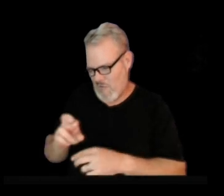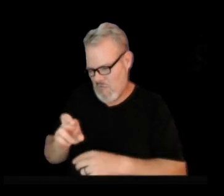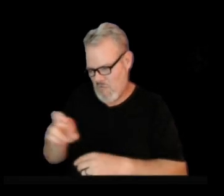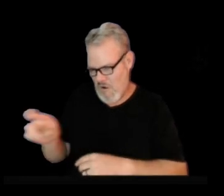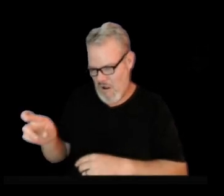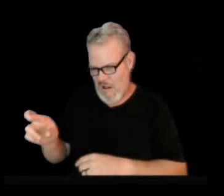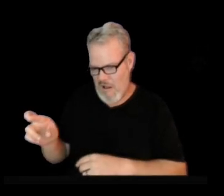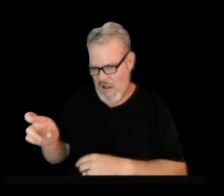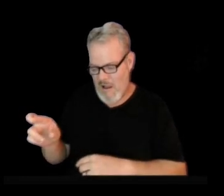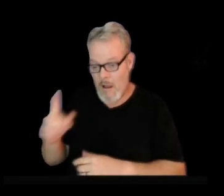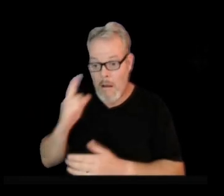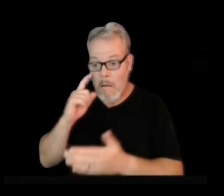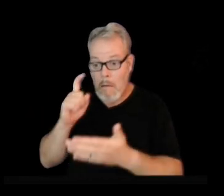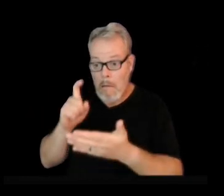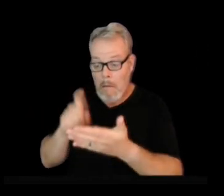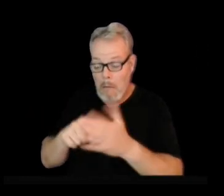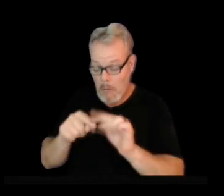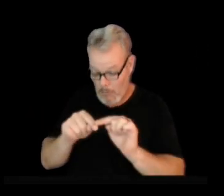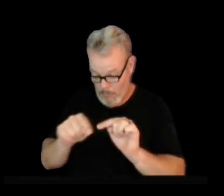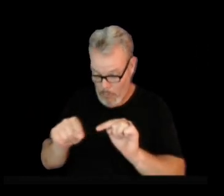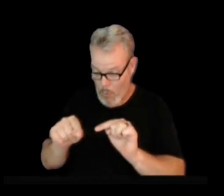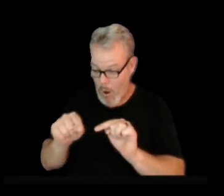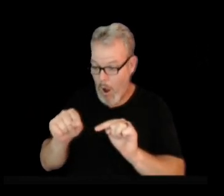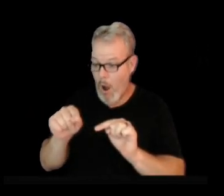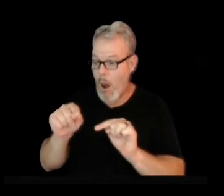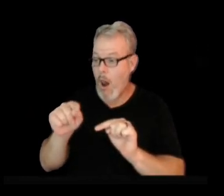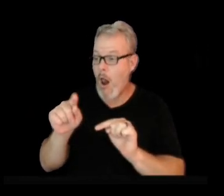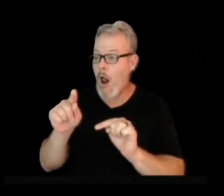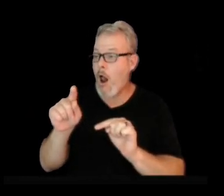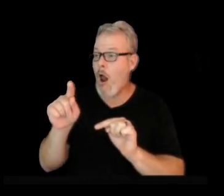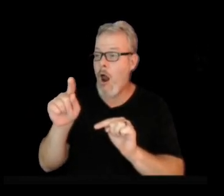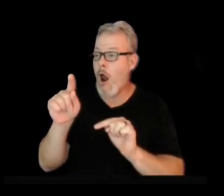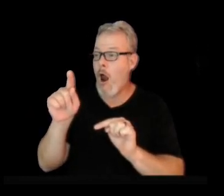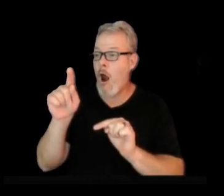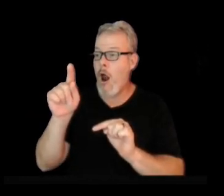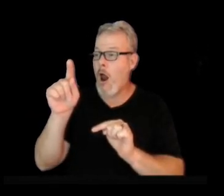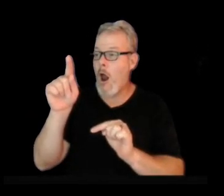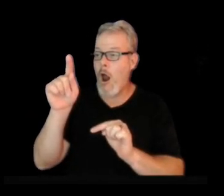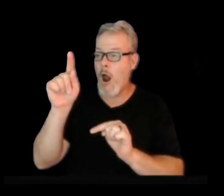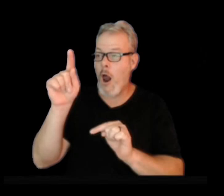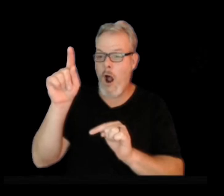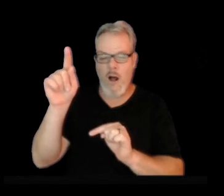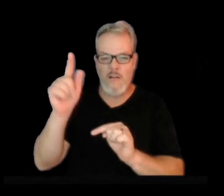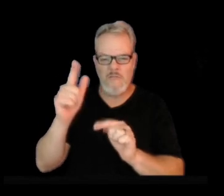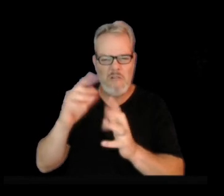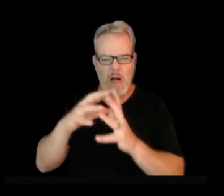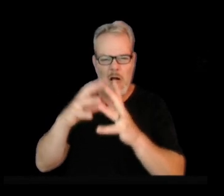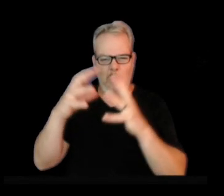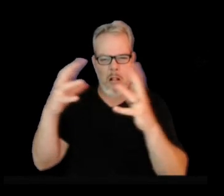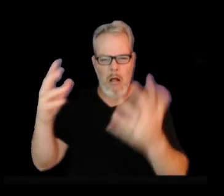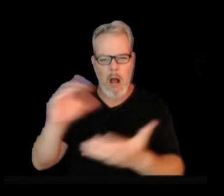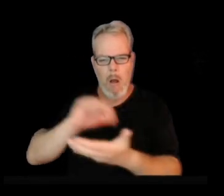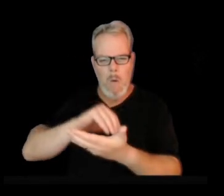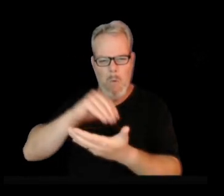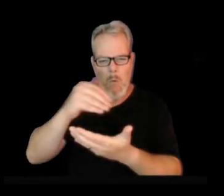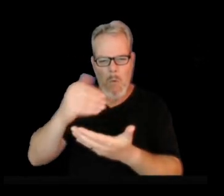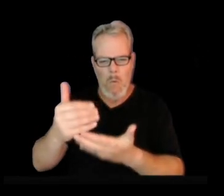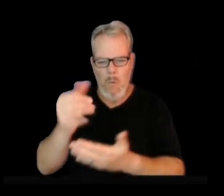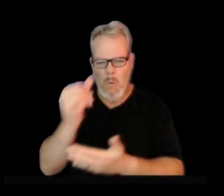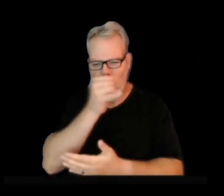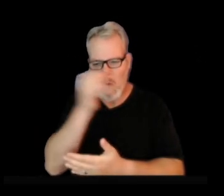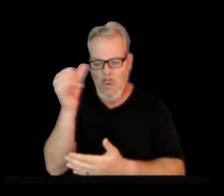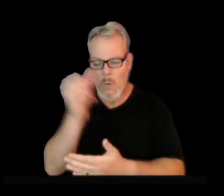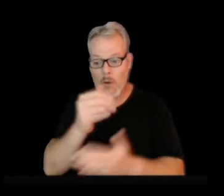upwards component shooting up at a massive, massive rate. We're seeing the north-south component